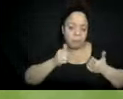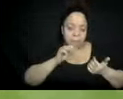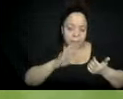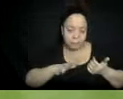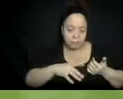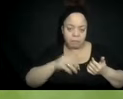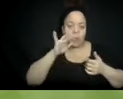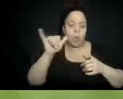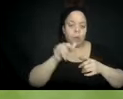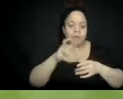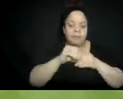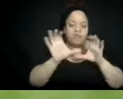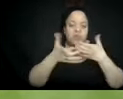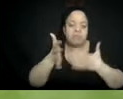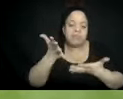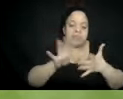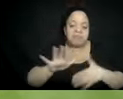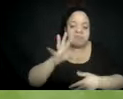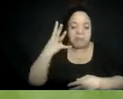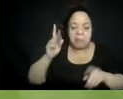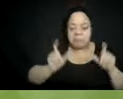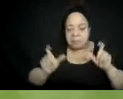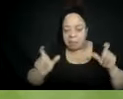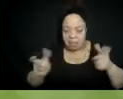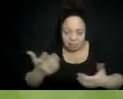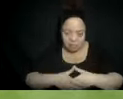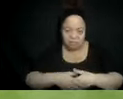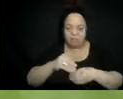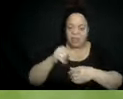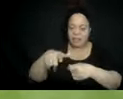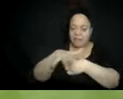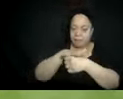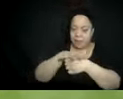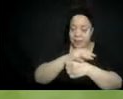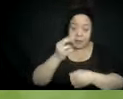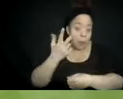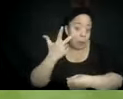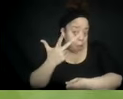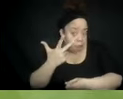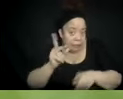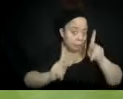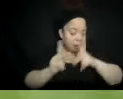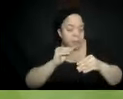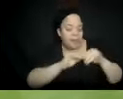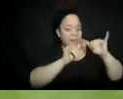And what we want you to do is to look at the timeline.